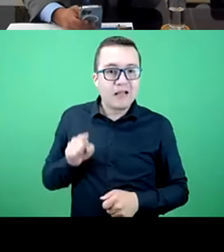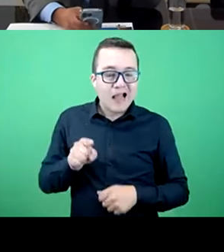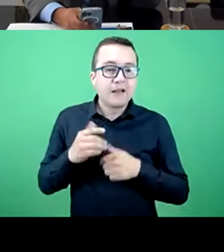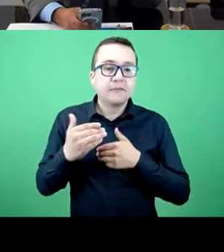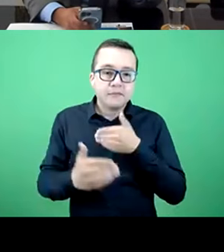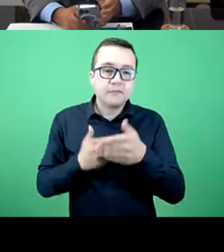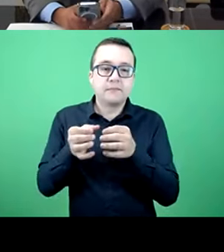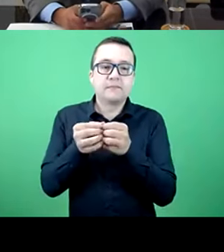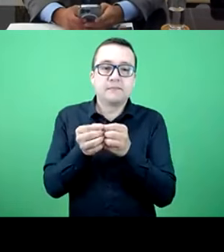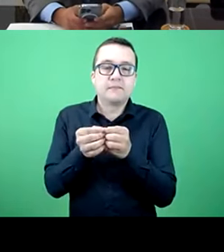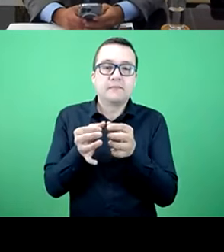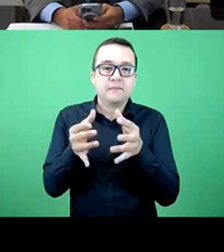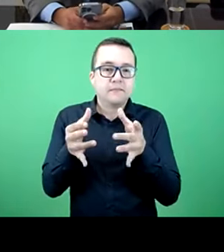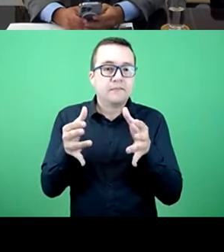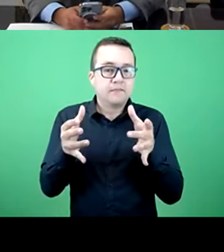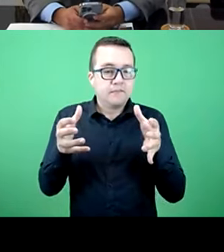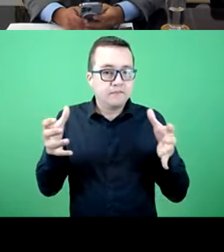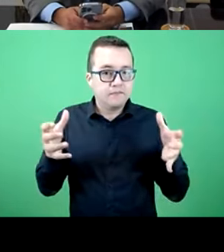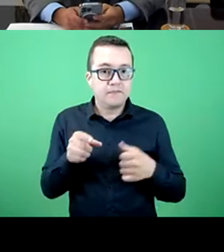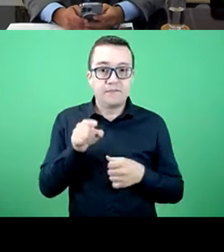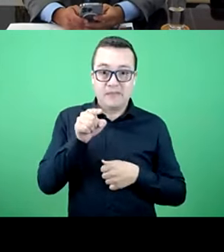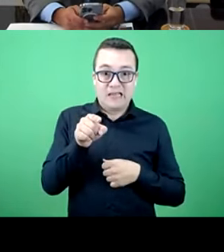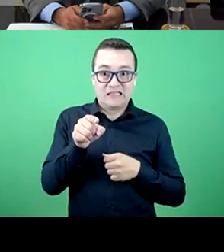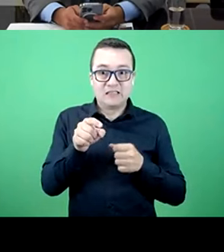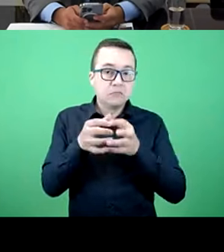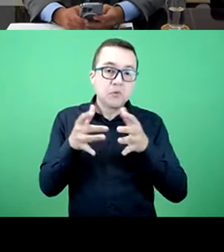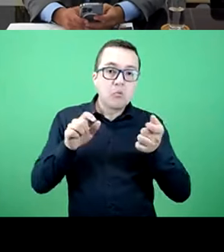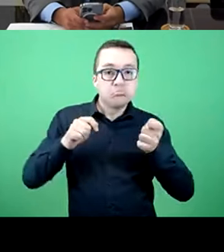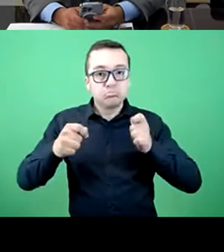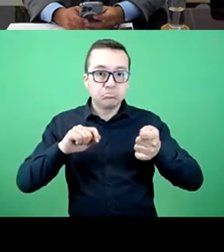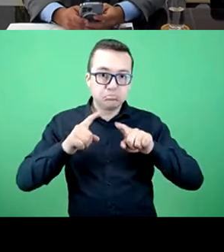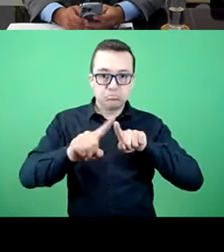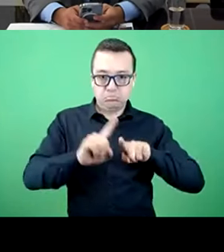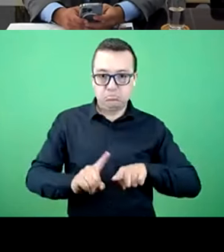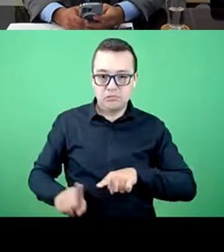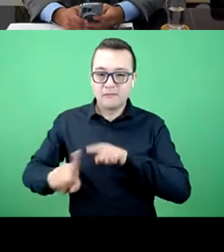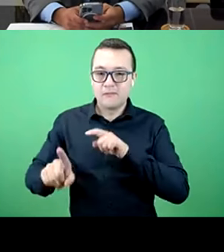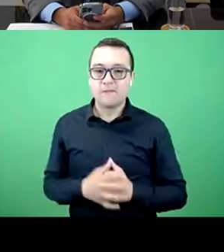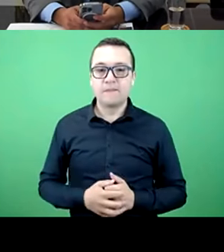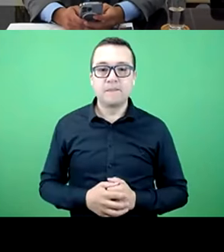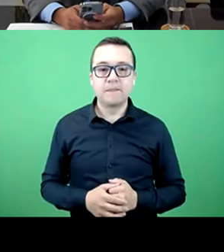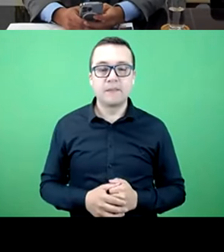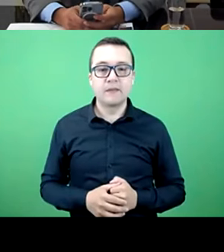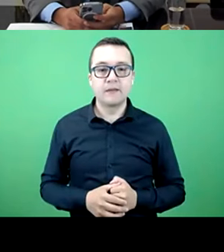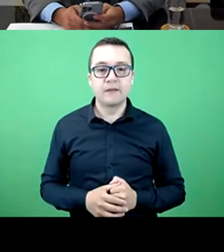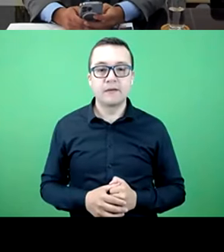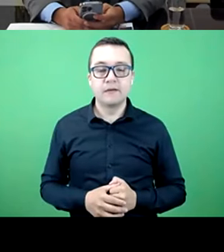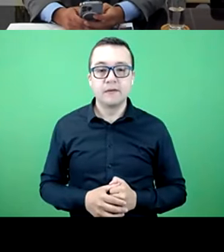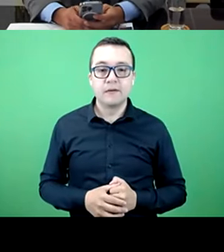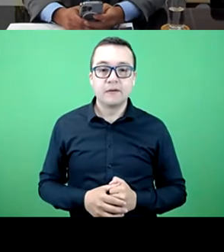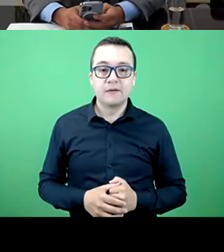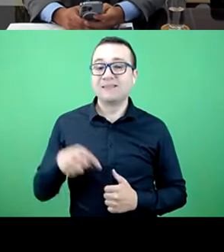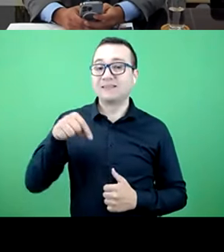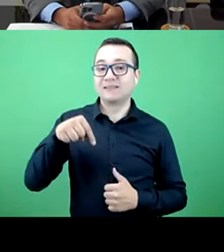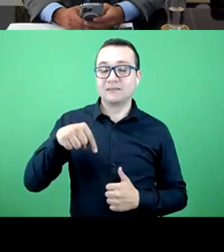always updated and show us the evolving needs of